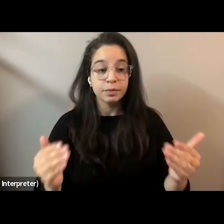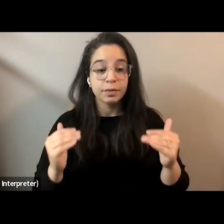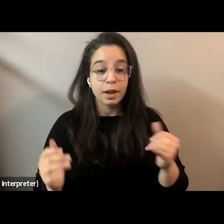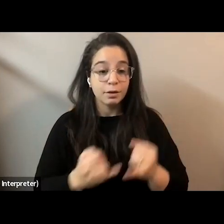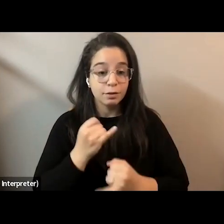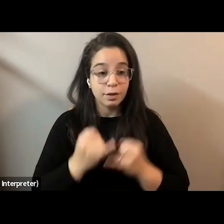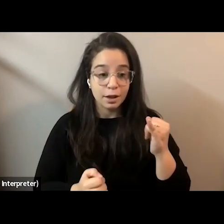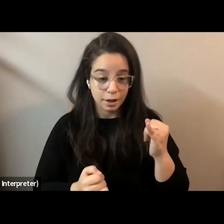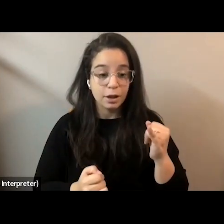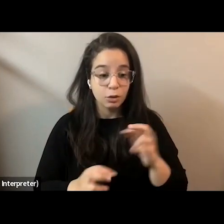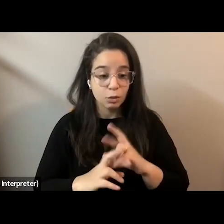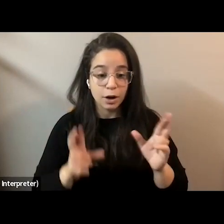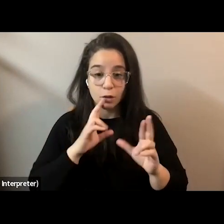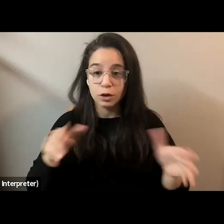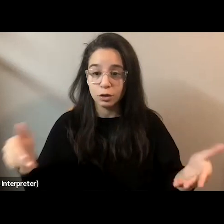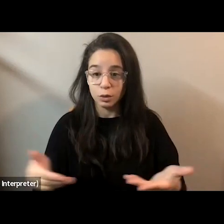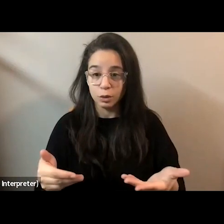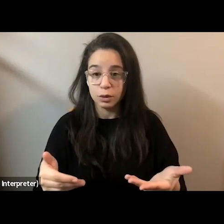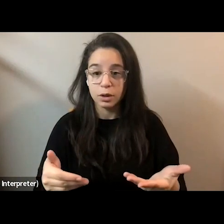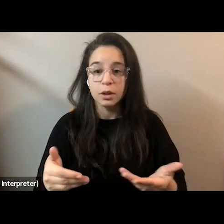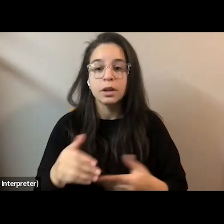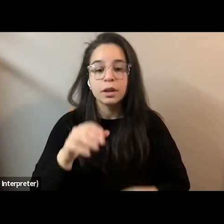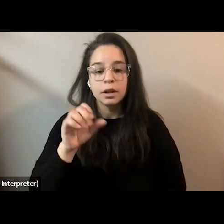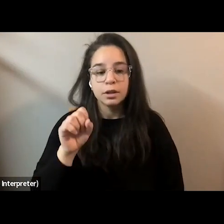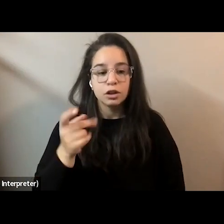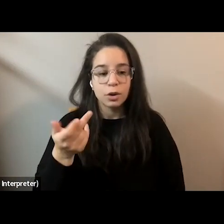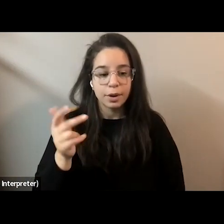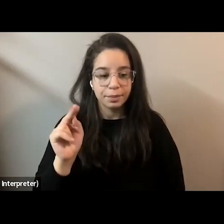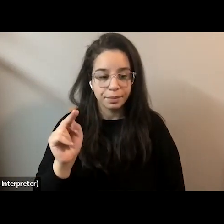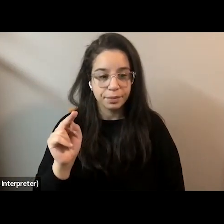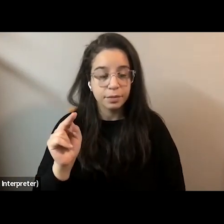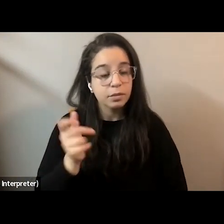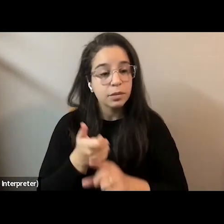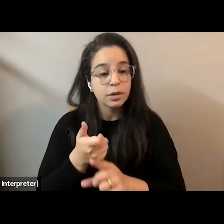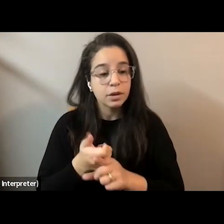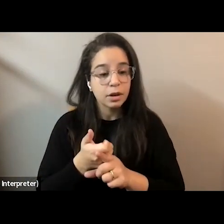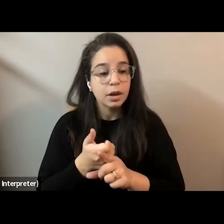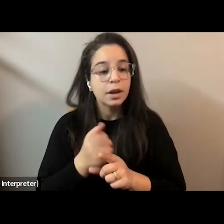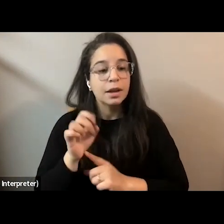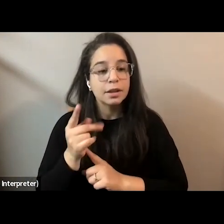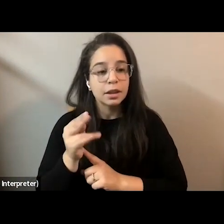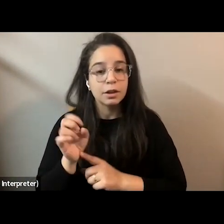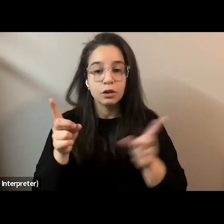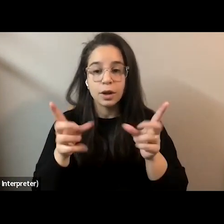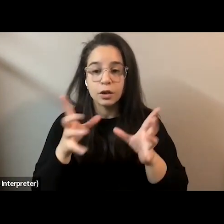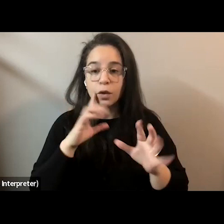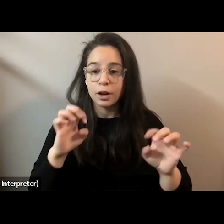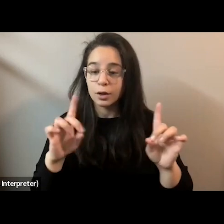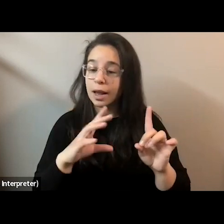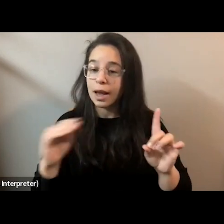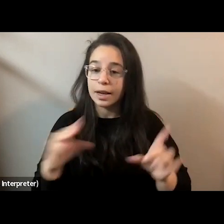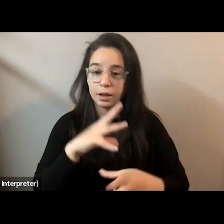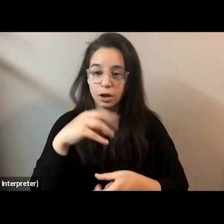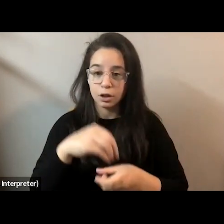on my list, I would like to introduce Sharon. Sharon Thira is the Executive Director of Education and